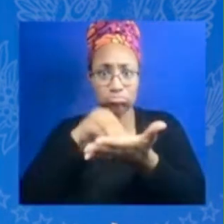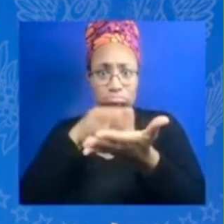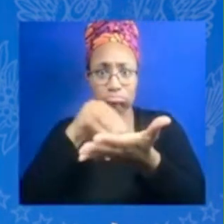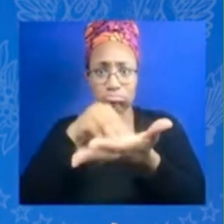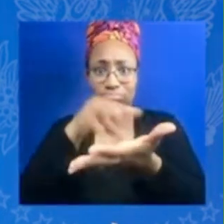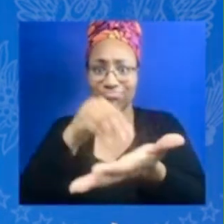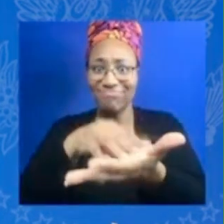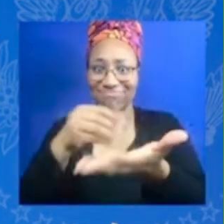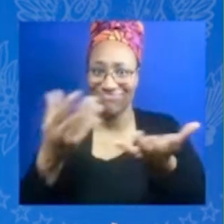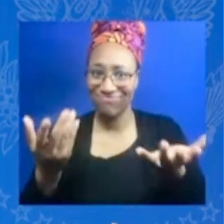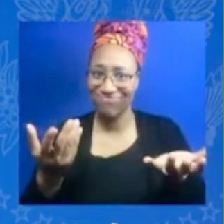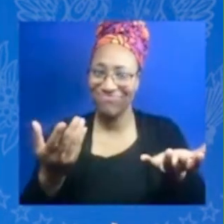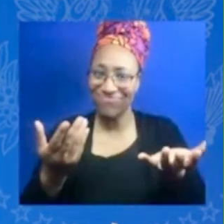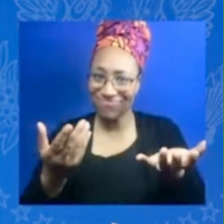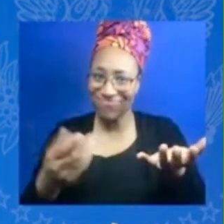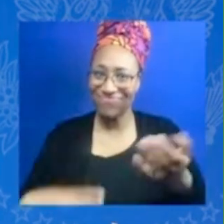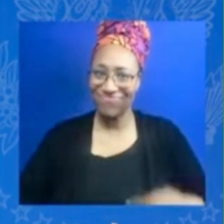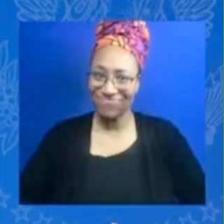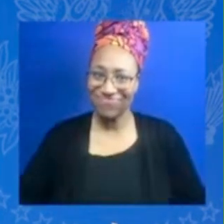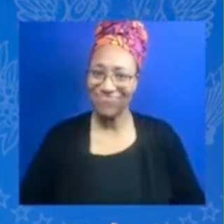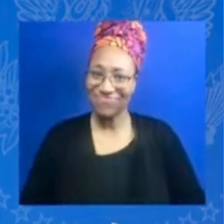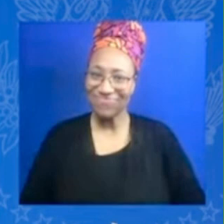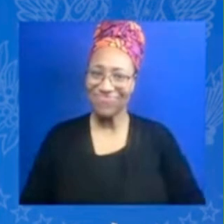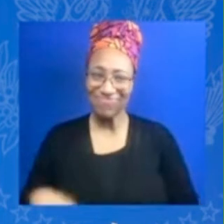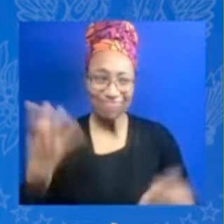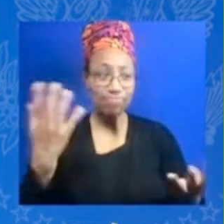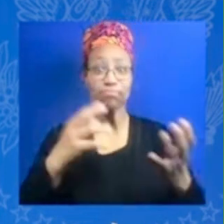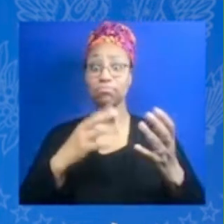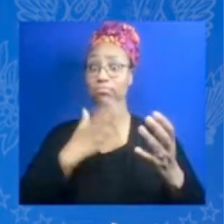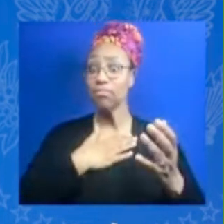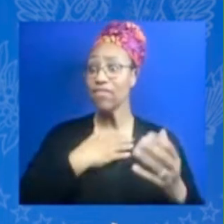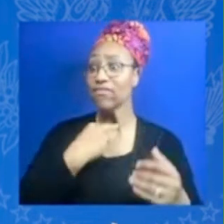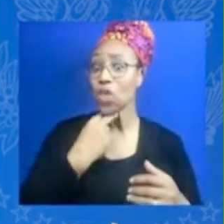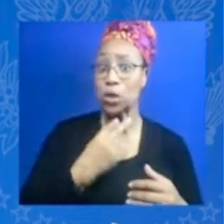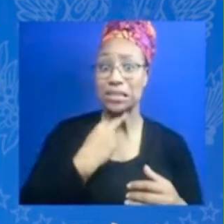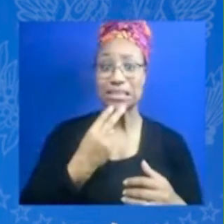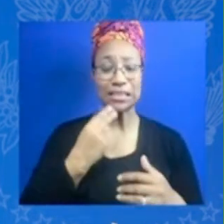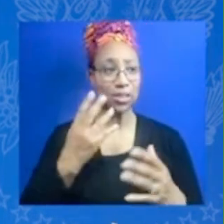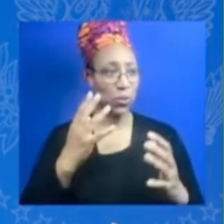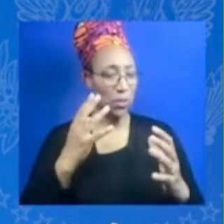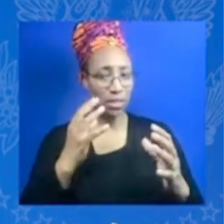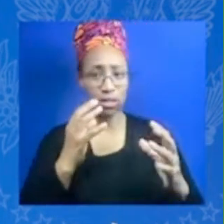really get clear with my voice and to remind other people that they too have a voice